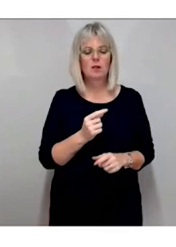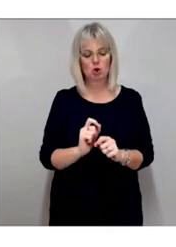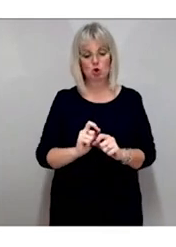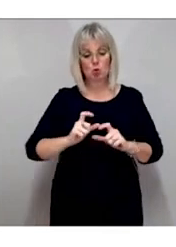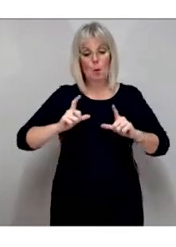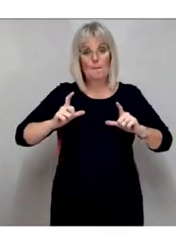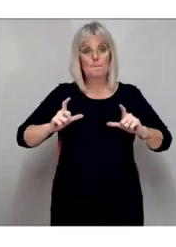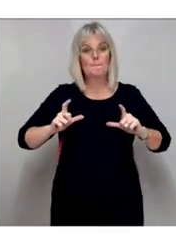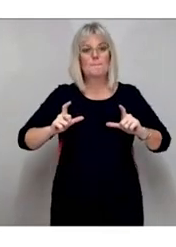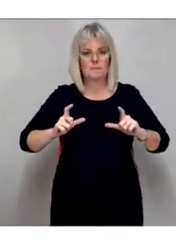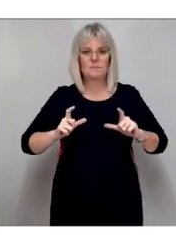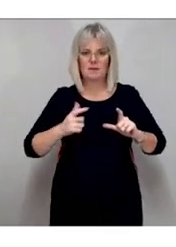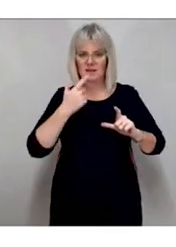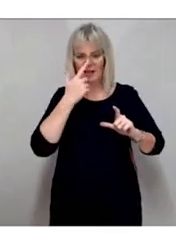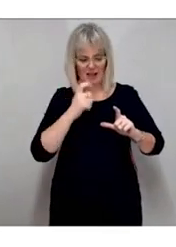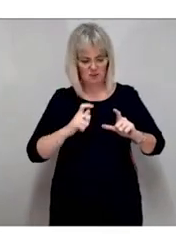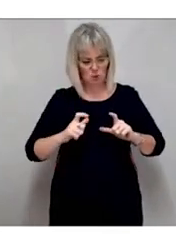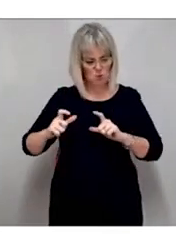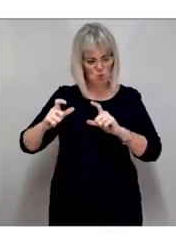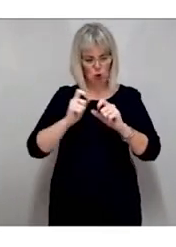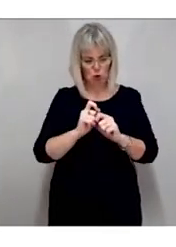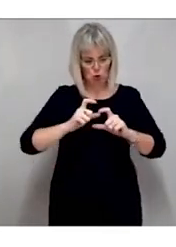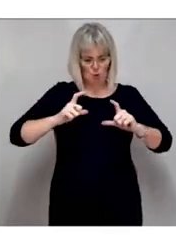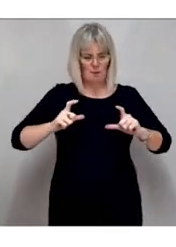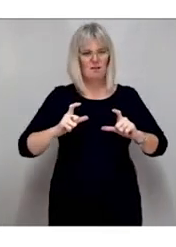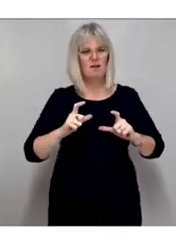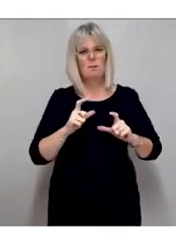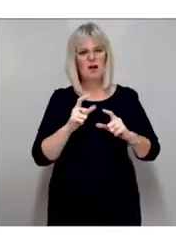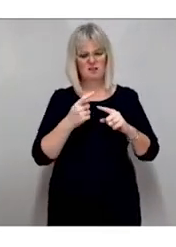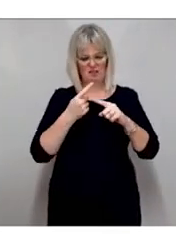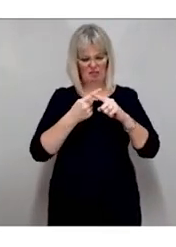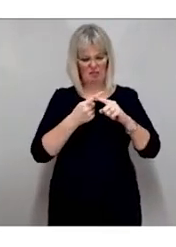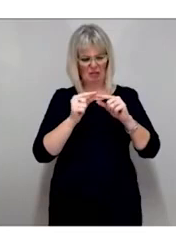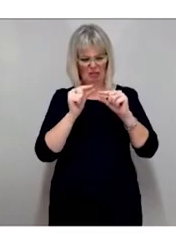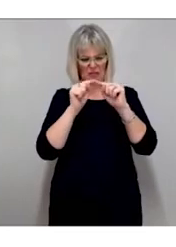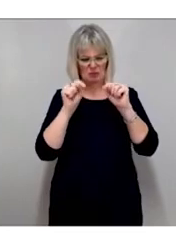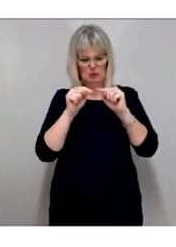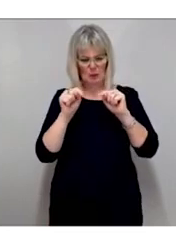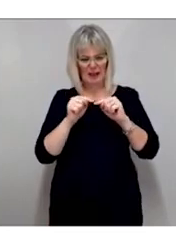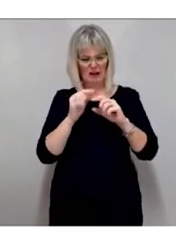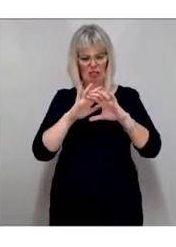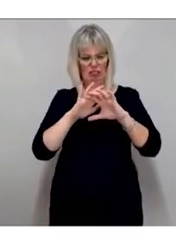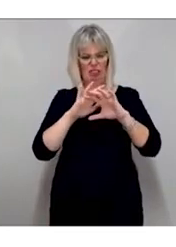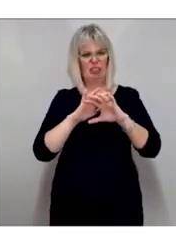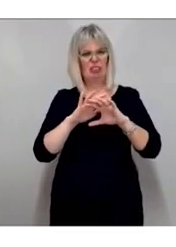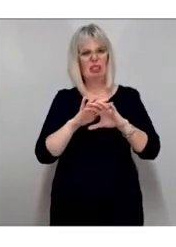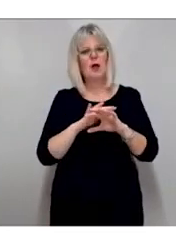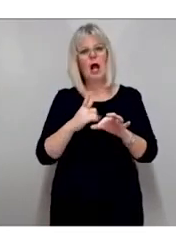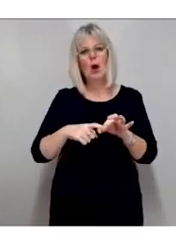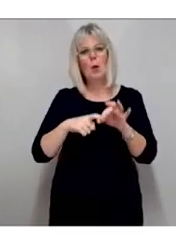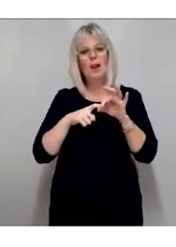the screen, but with a noticeably pixelated appearance on the screen and consequent loss of quality.